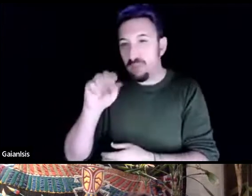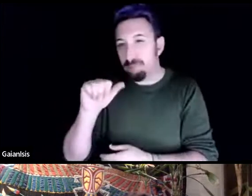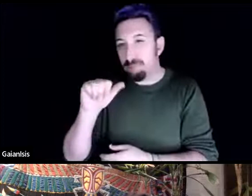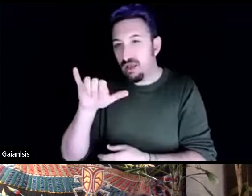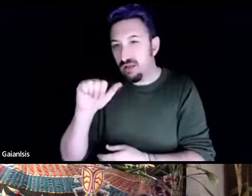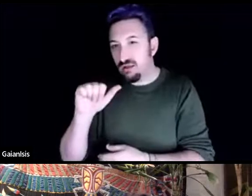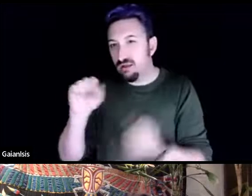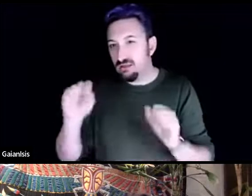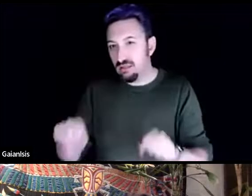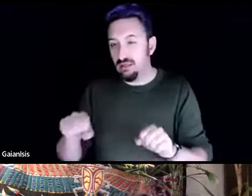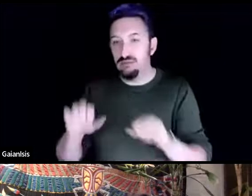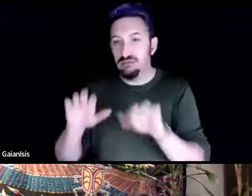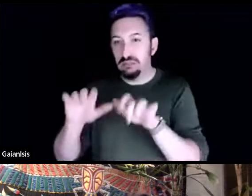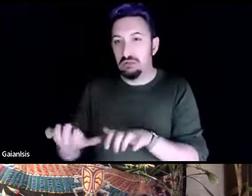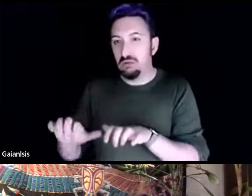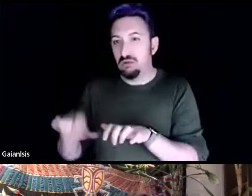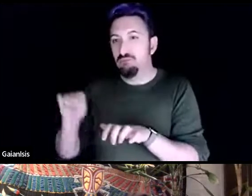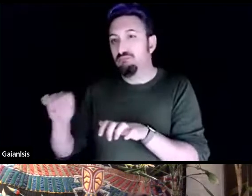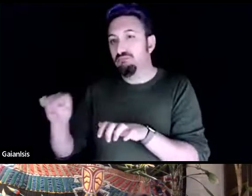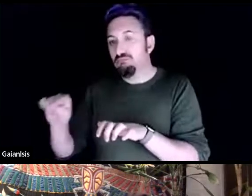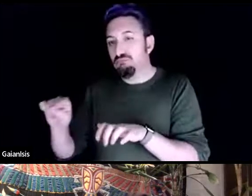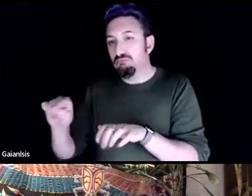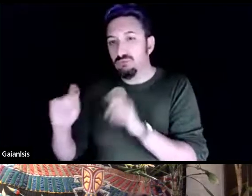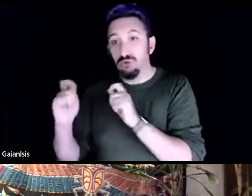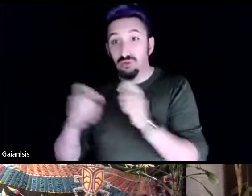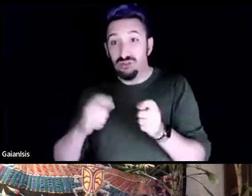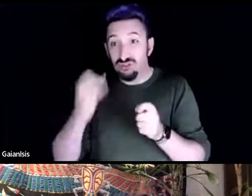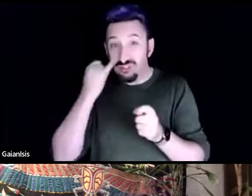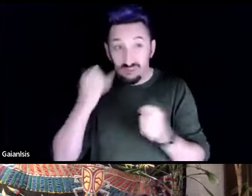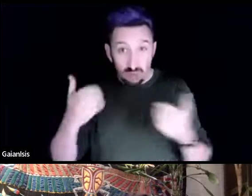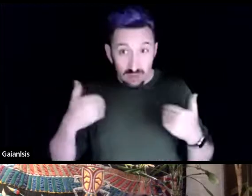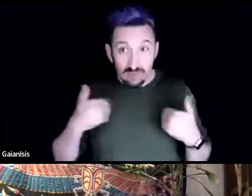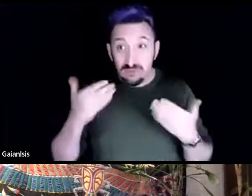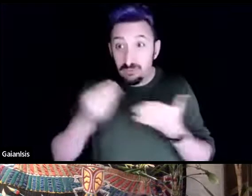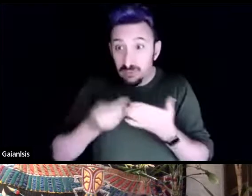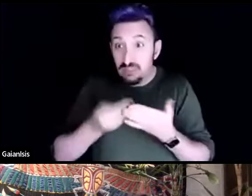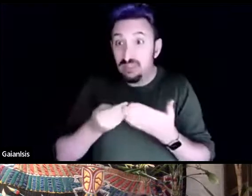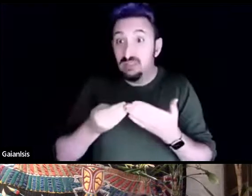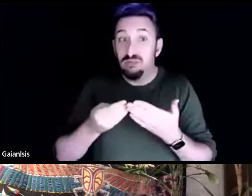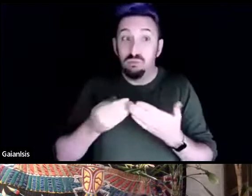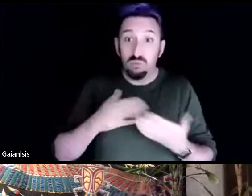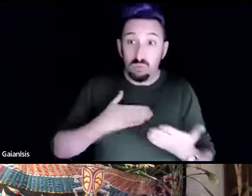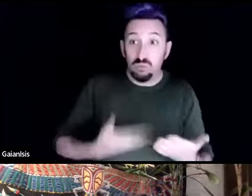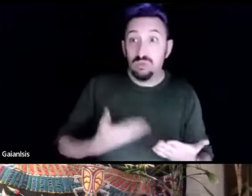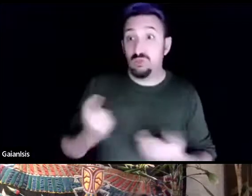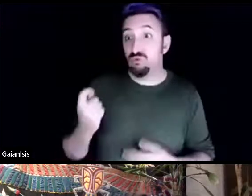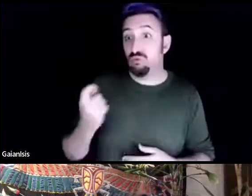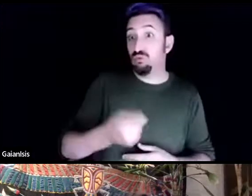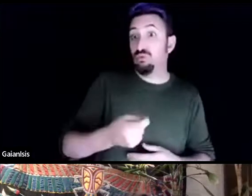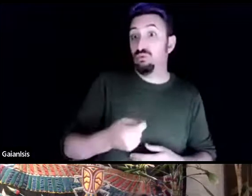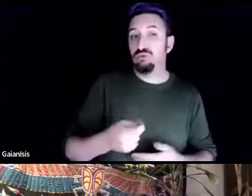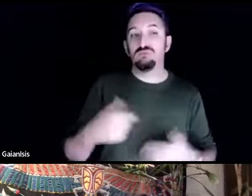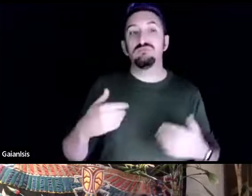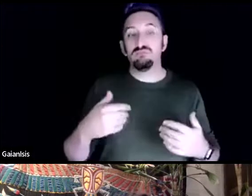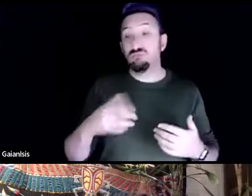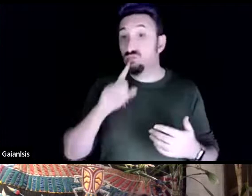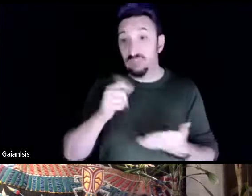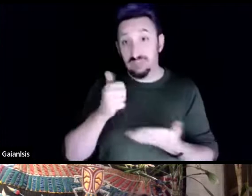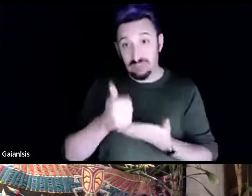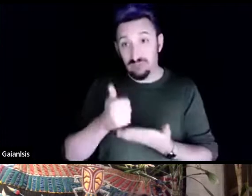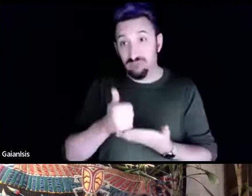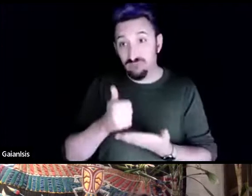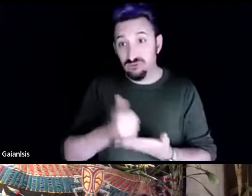any of you have some spare change it's a really helpful thing to do to